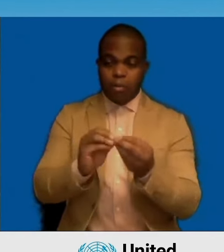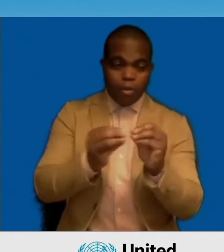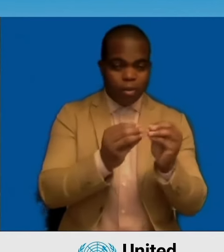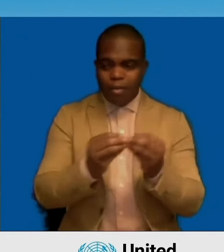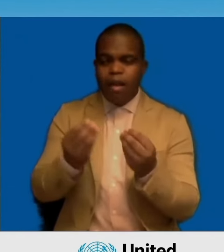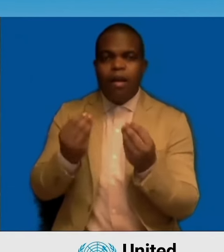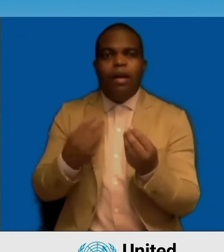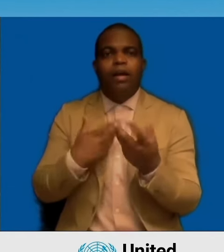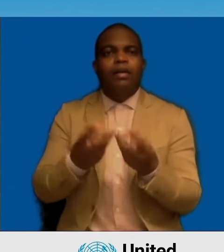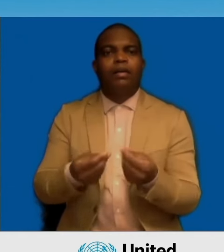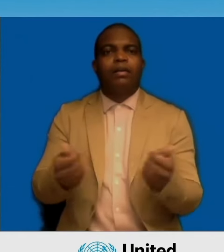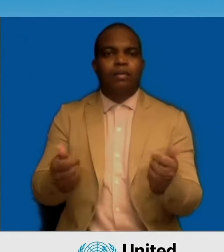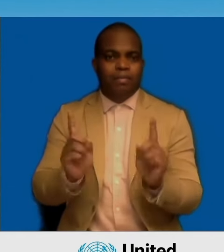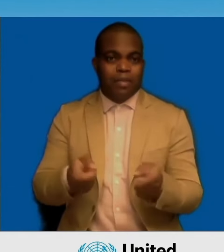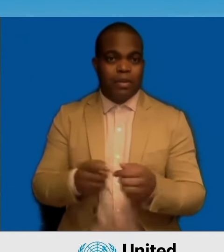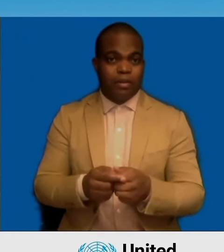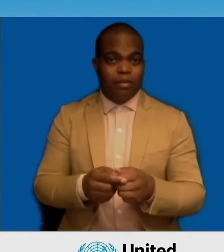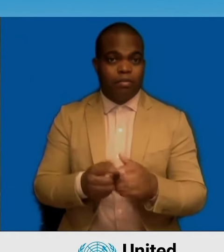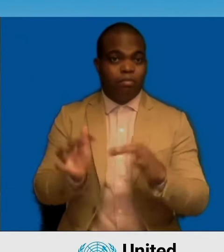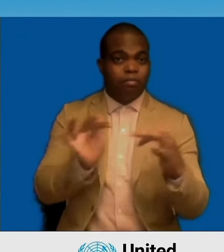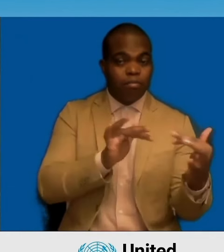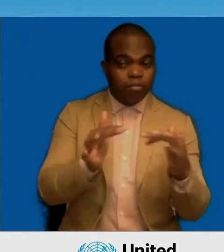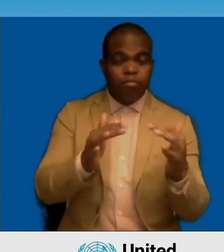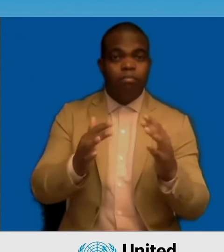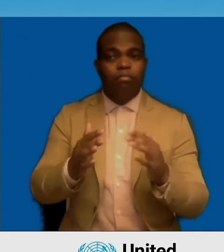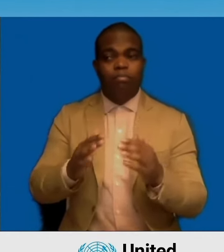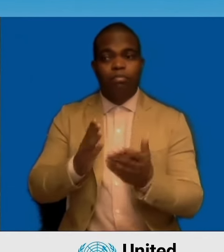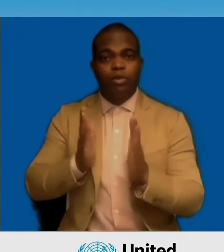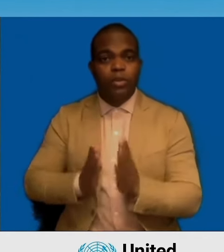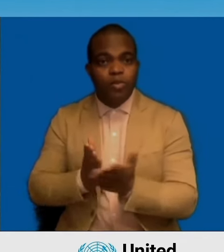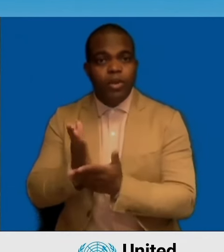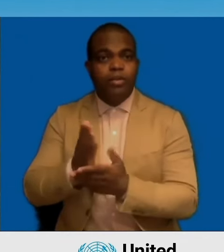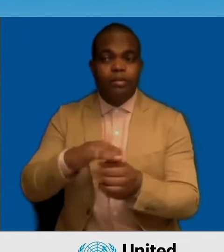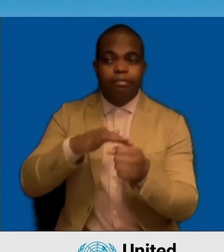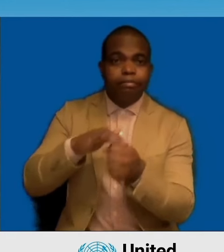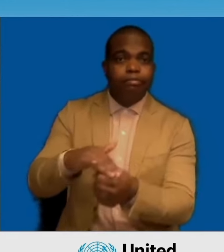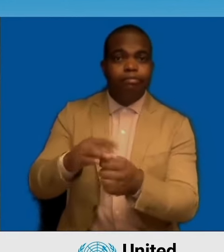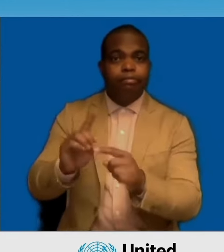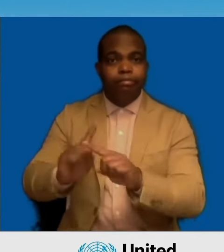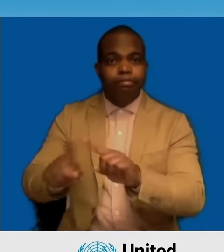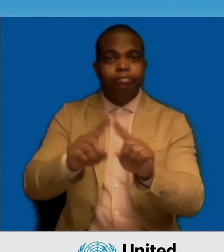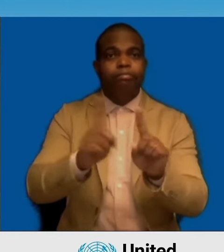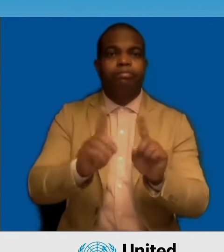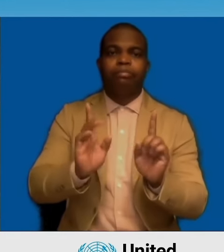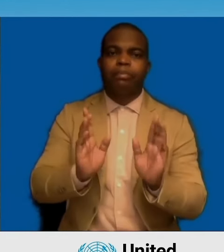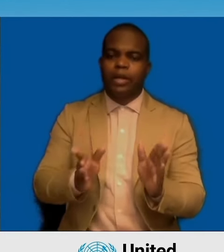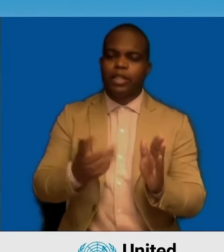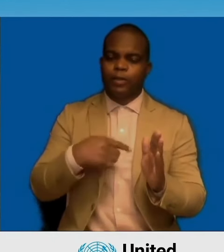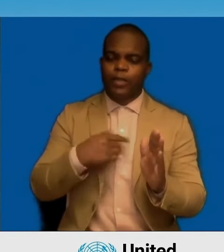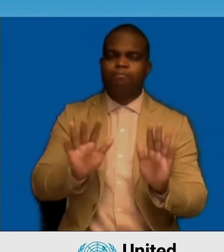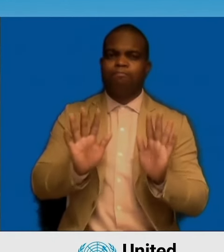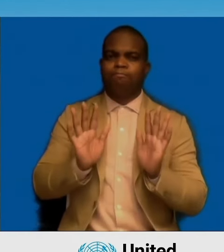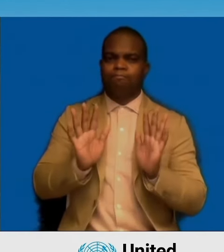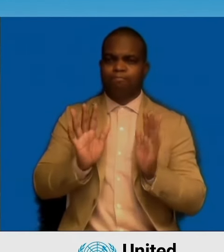Preserving a rules-based international order is a collective duty. Mr. President, our Pact is a call for action